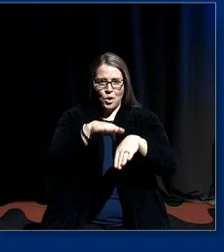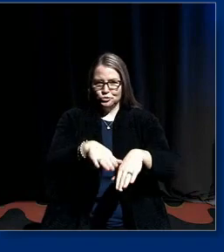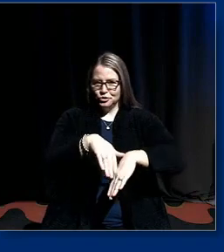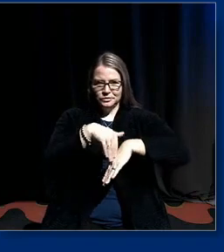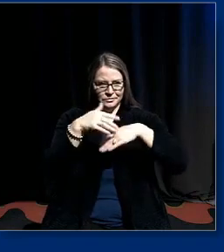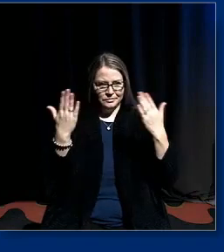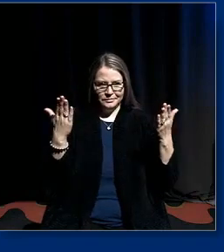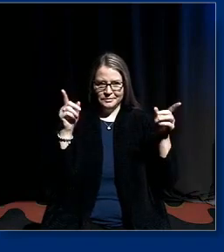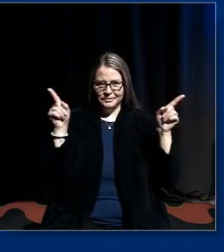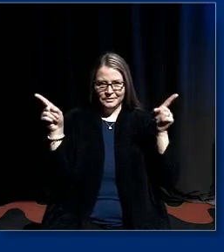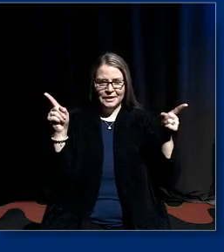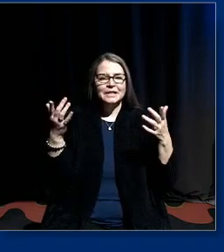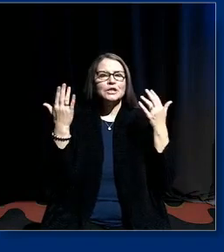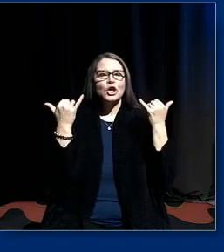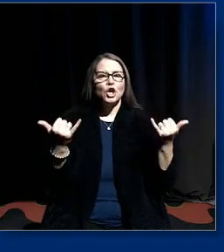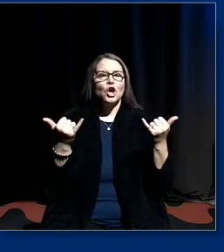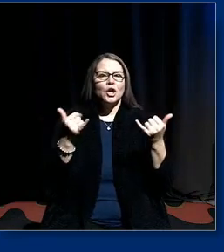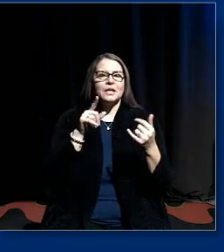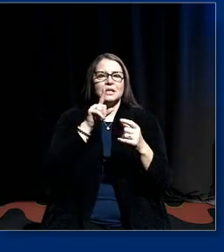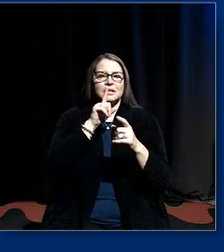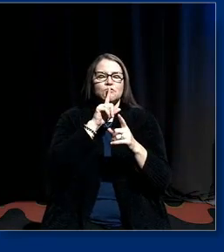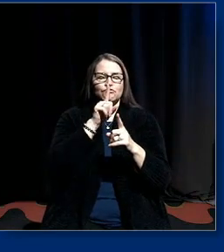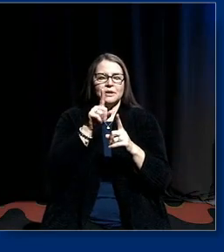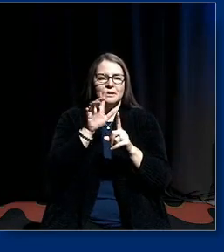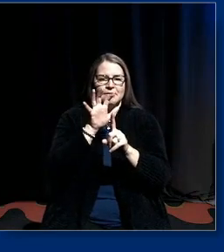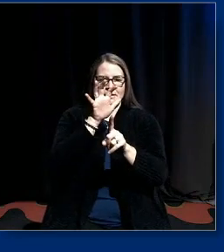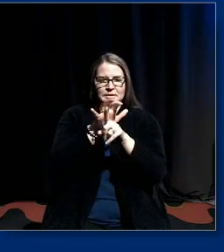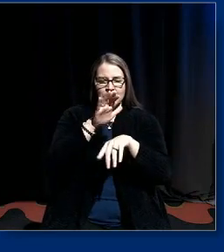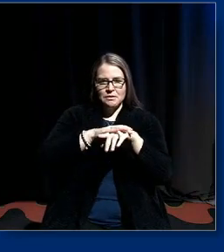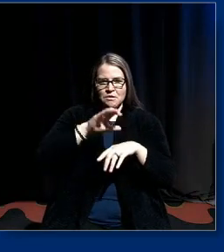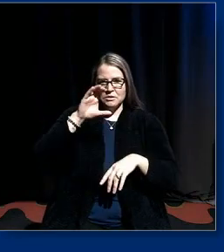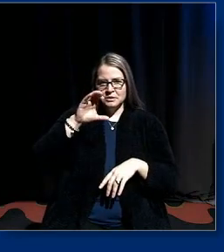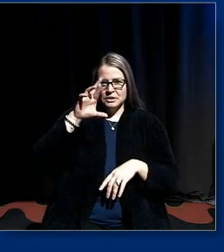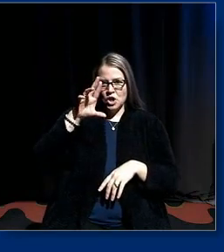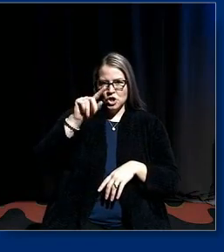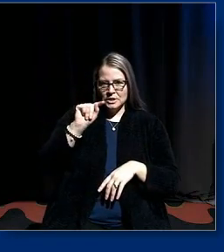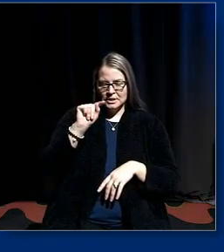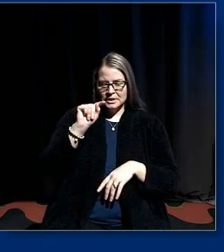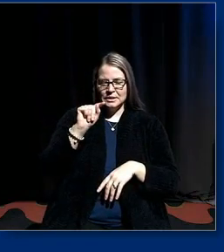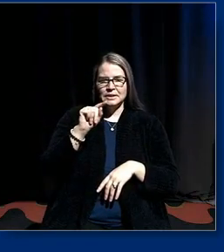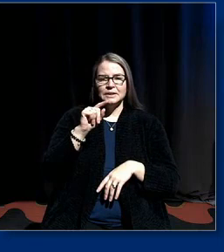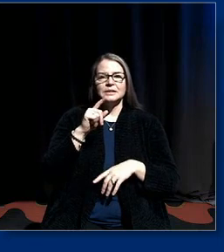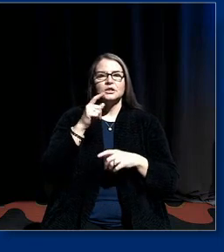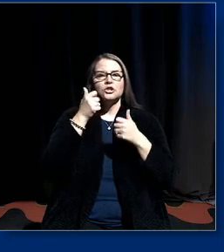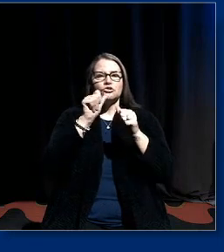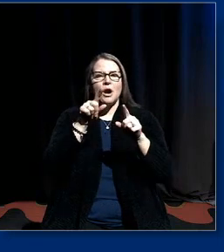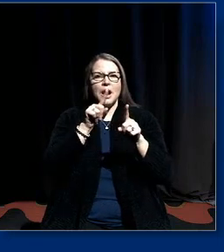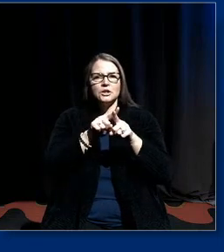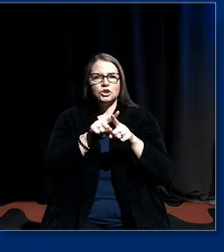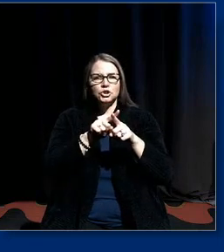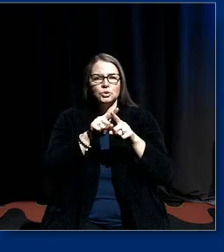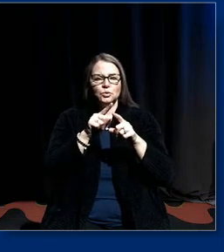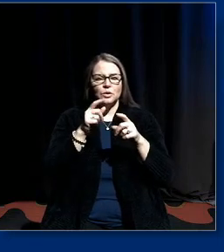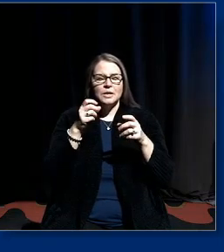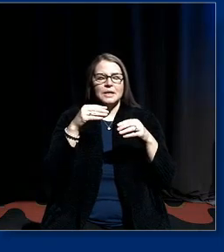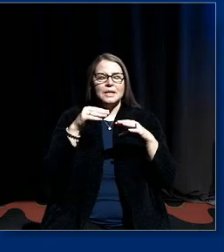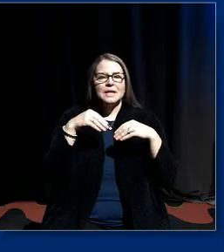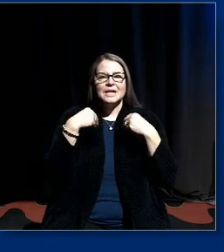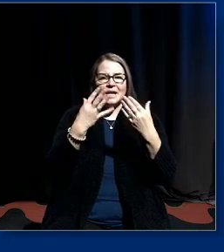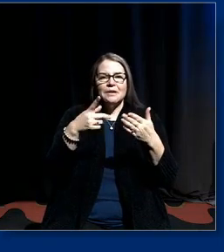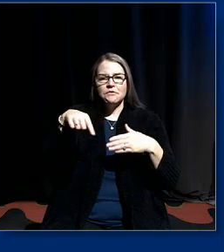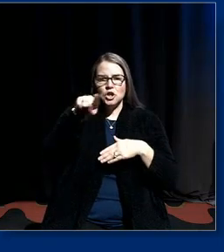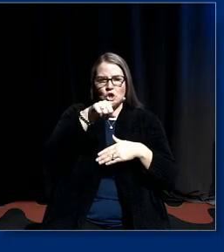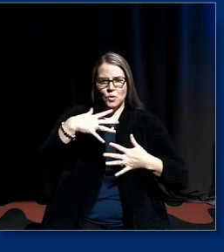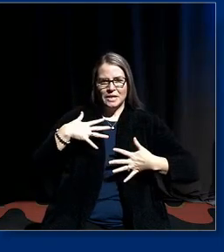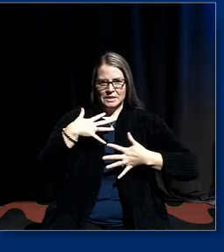current attacks on crt the gaslighting and the intimidation so that's exactly the same